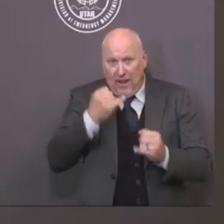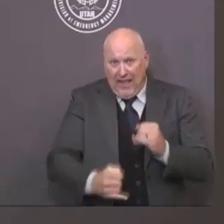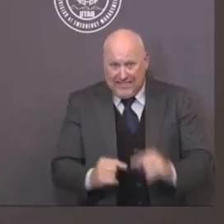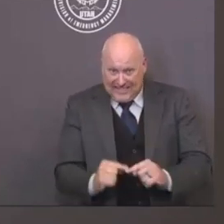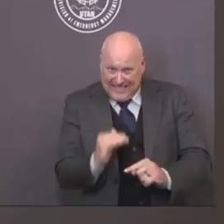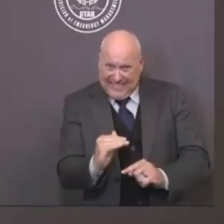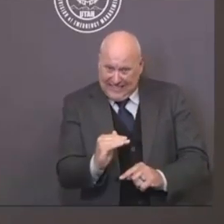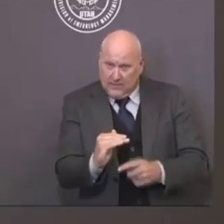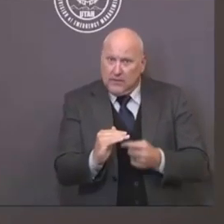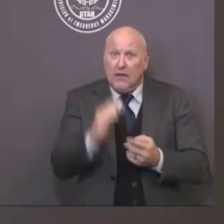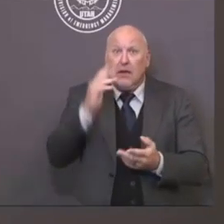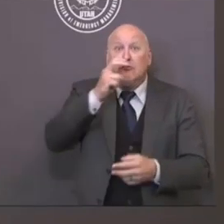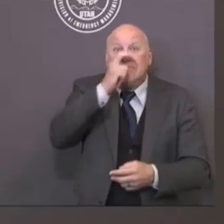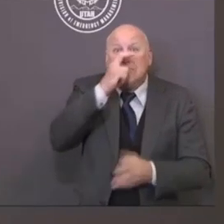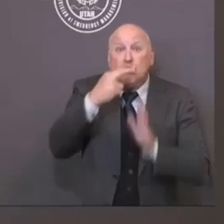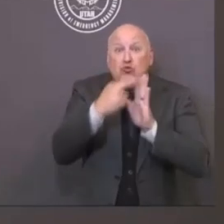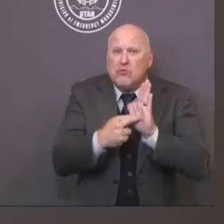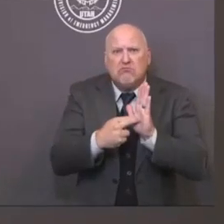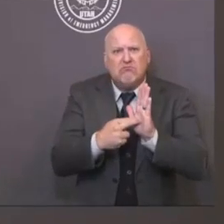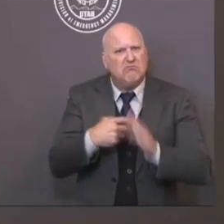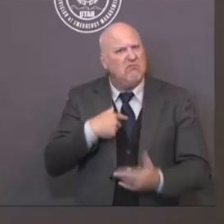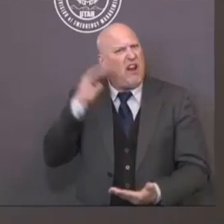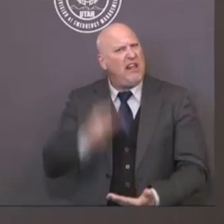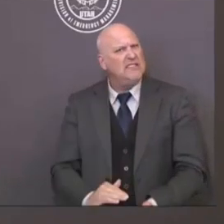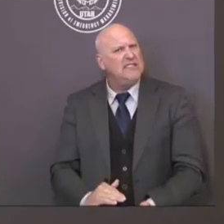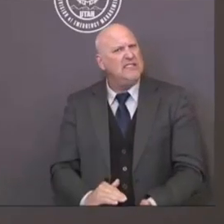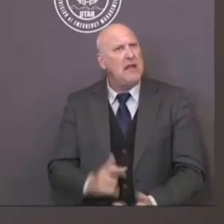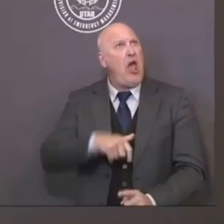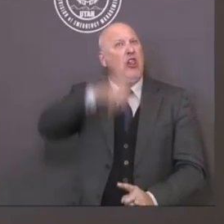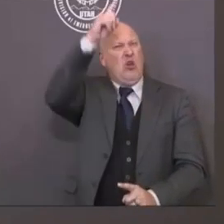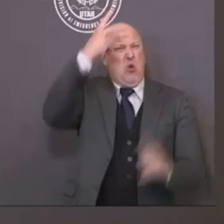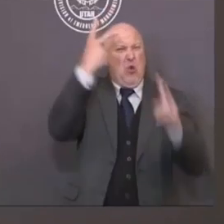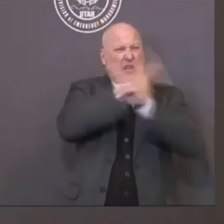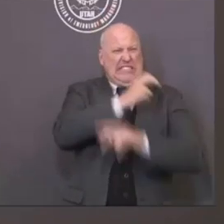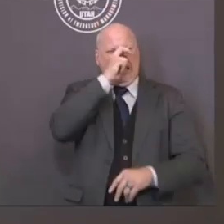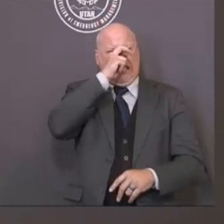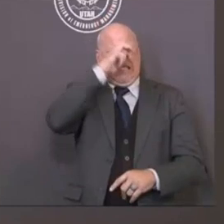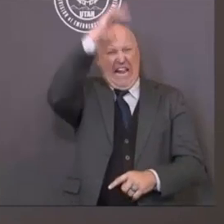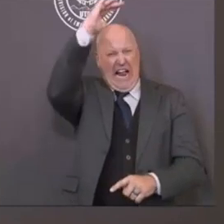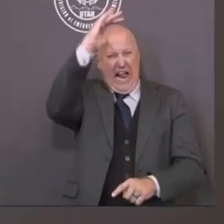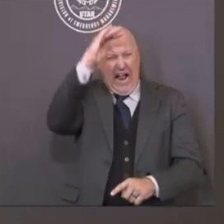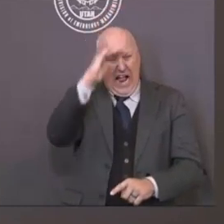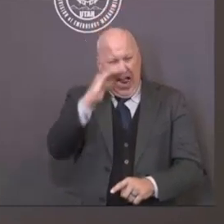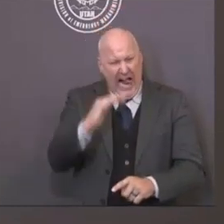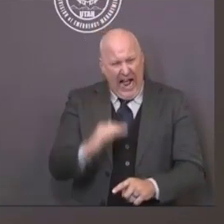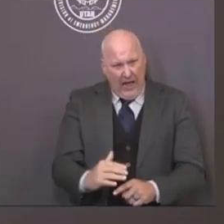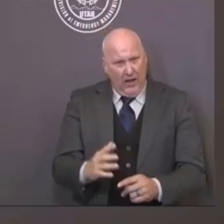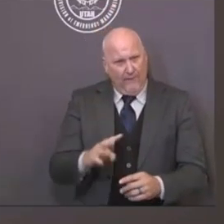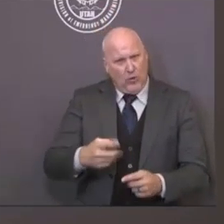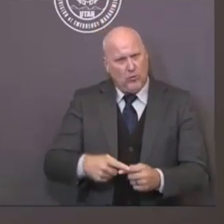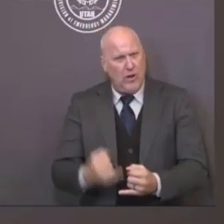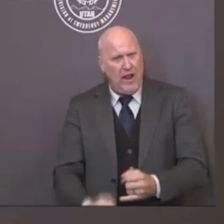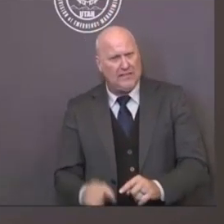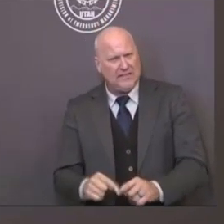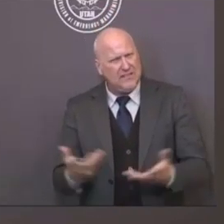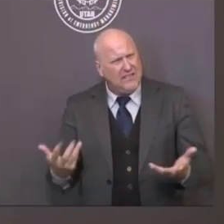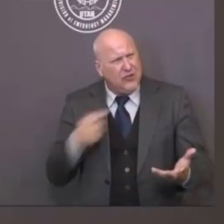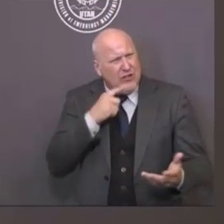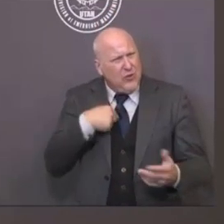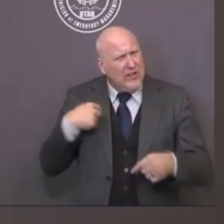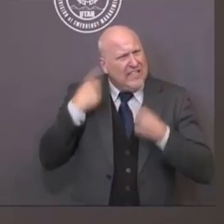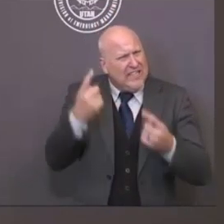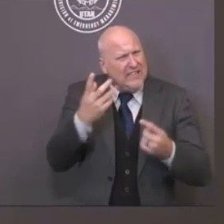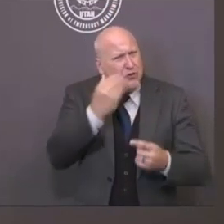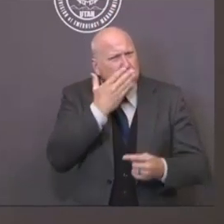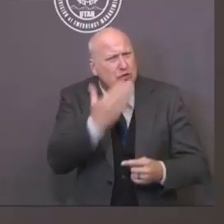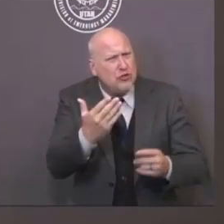to follow the plan to work together to see if we can, in fact, control the growth of the virus. And for three months,